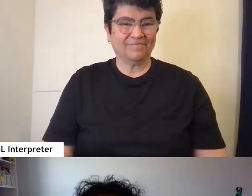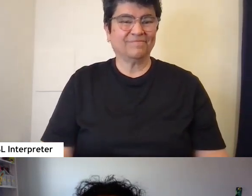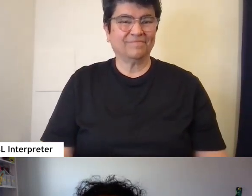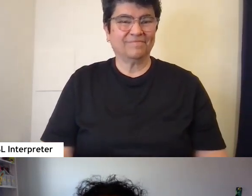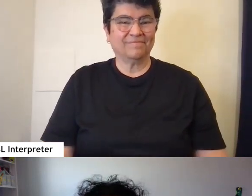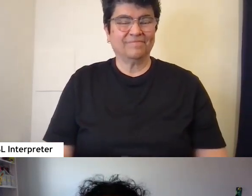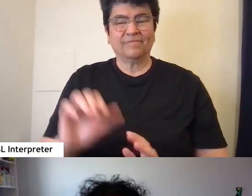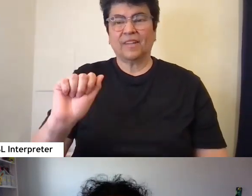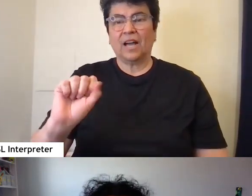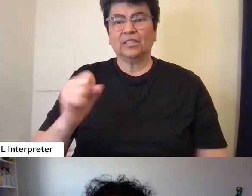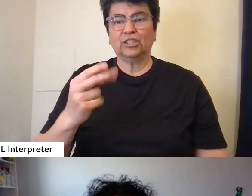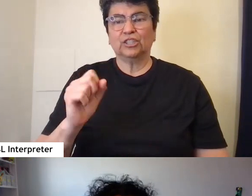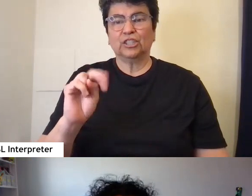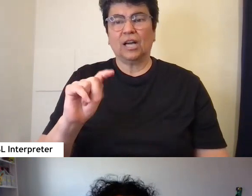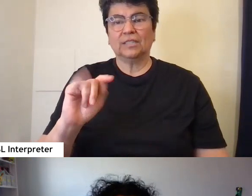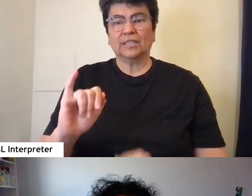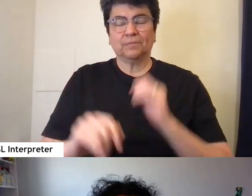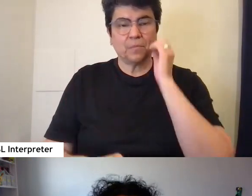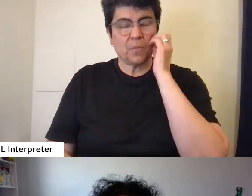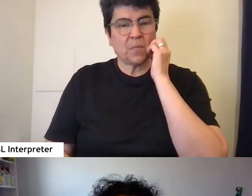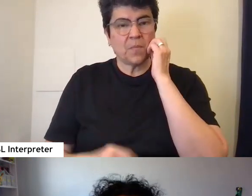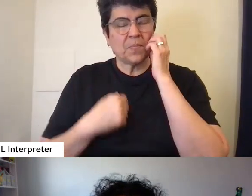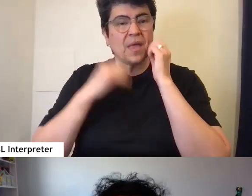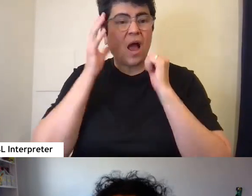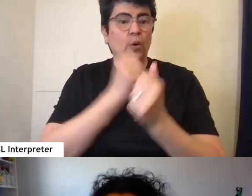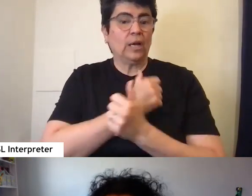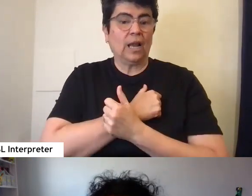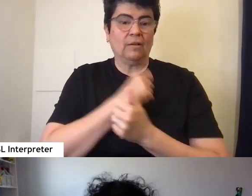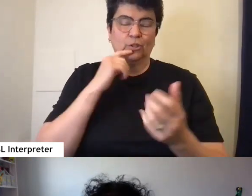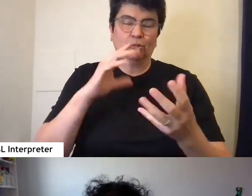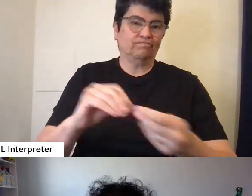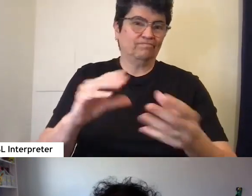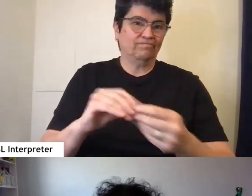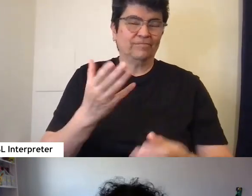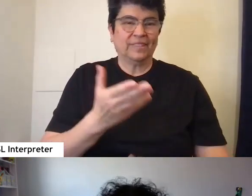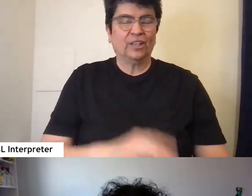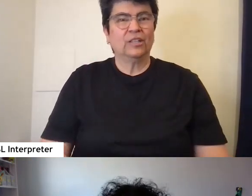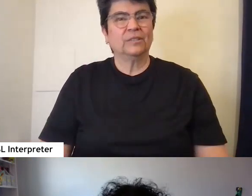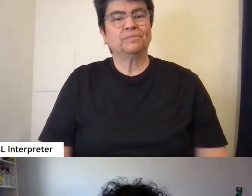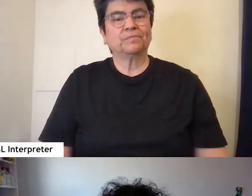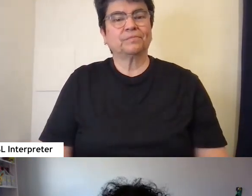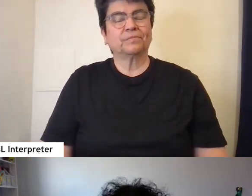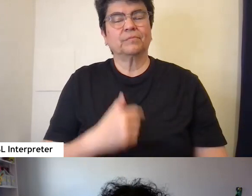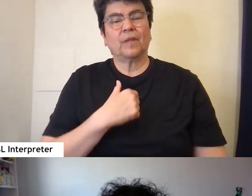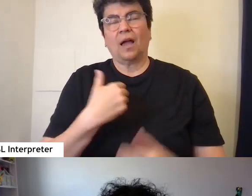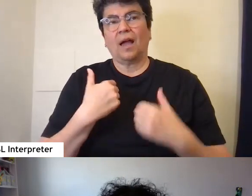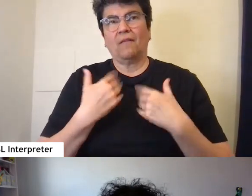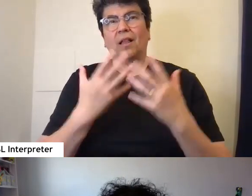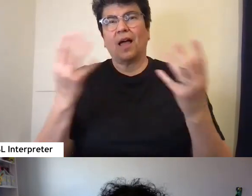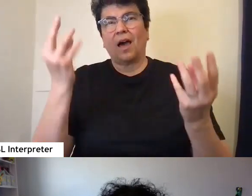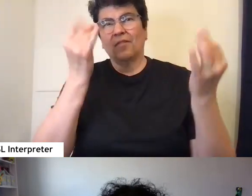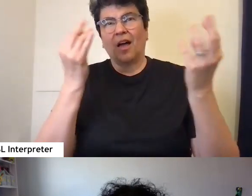So I would love to jump in here. I have lots of thoughts on this as an